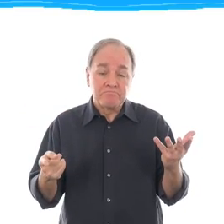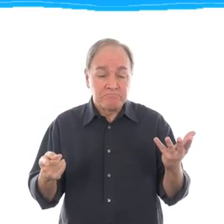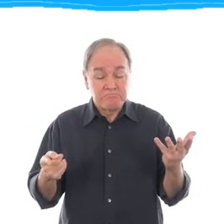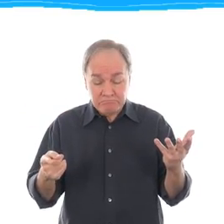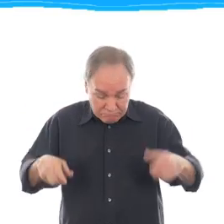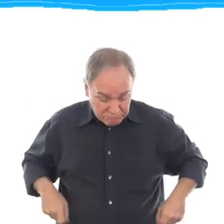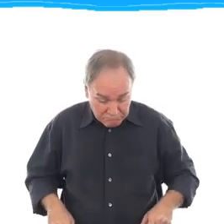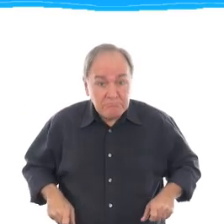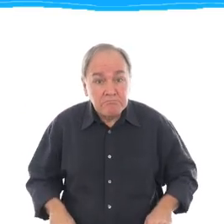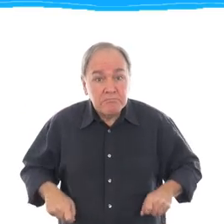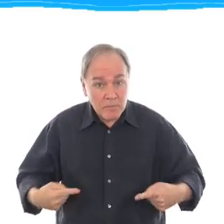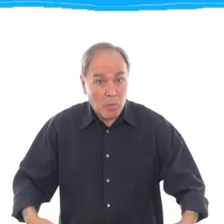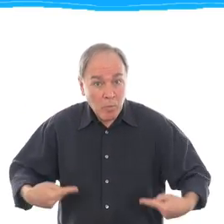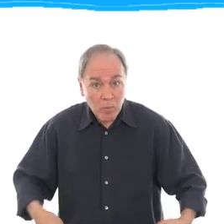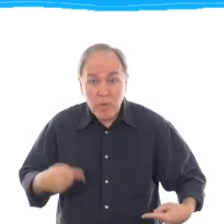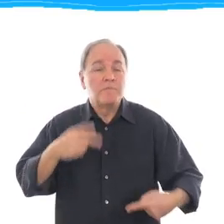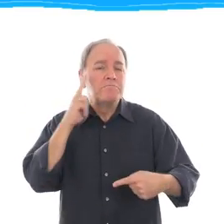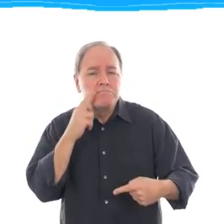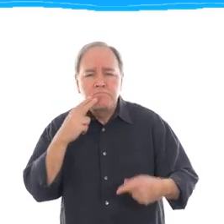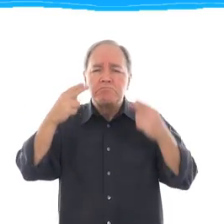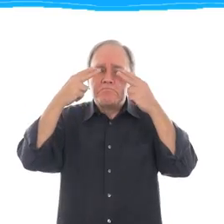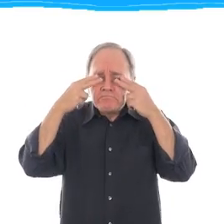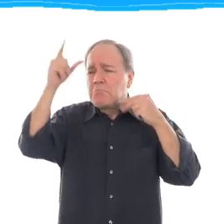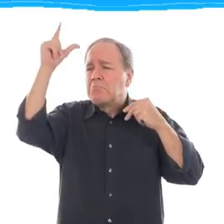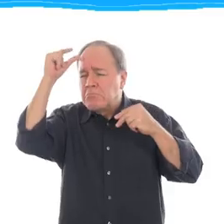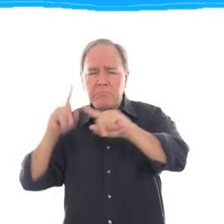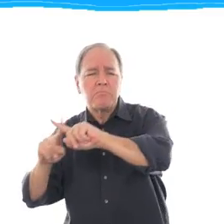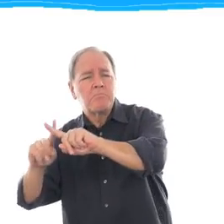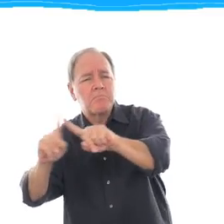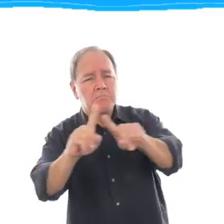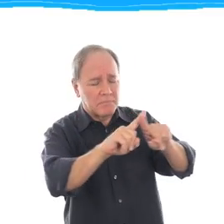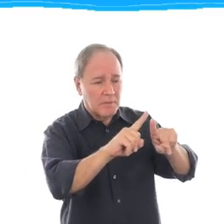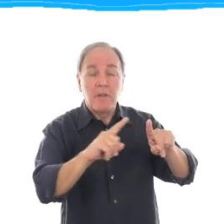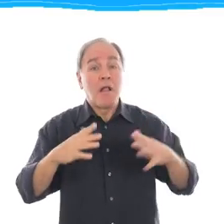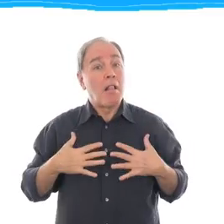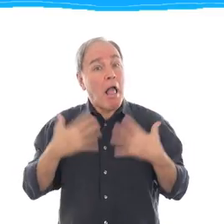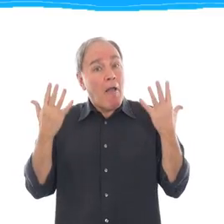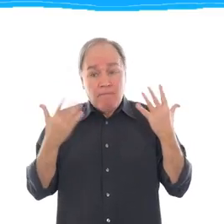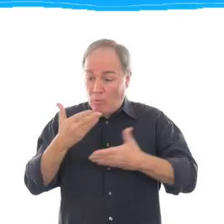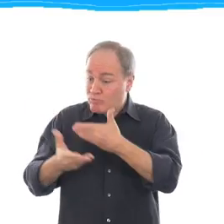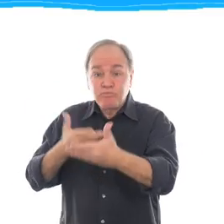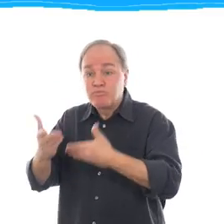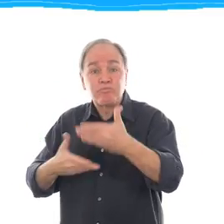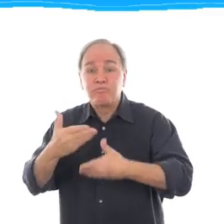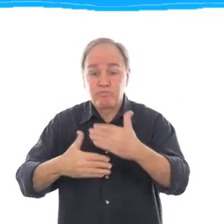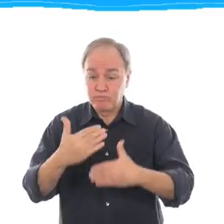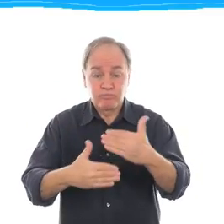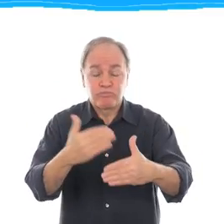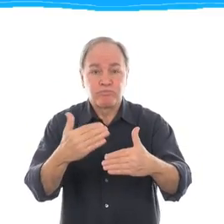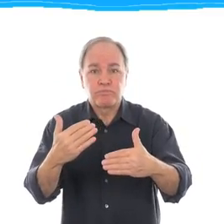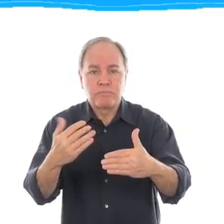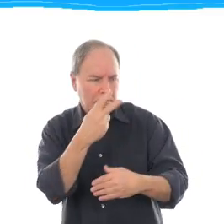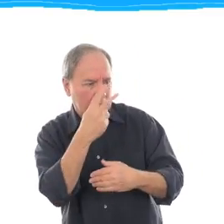who have long-term physical, mental, intellectual or sensory impairments, which, in interaction with various barriers,